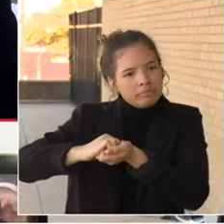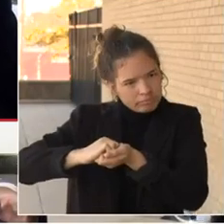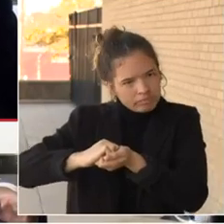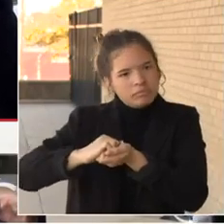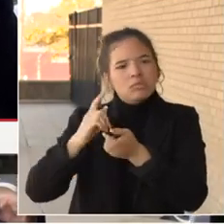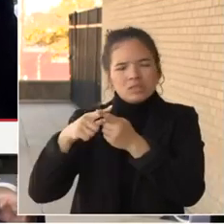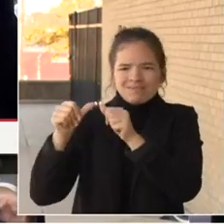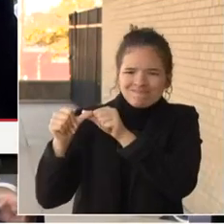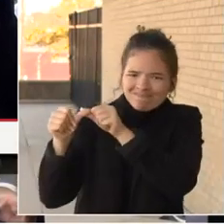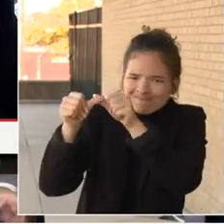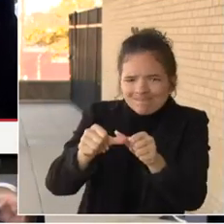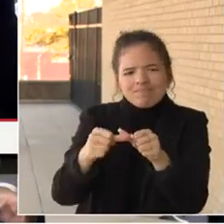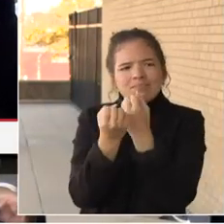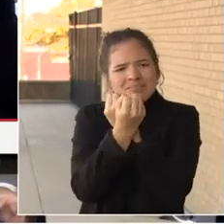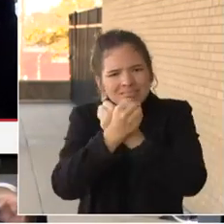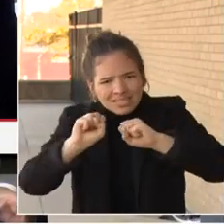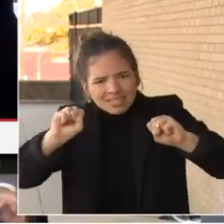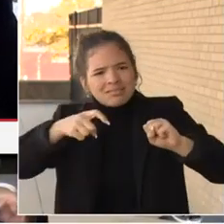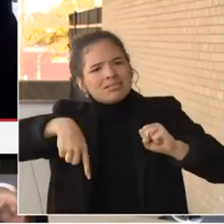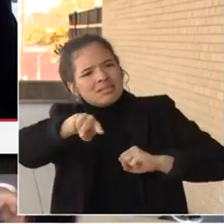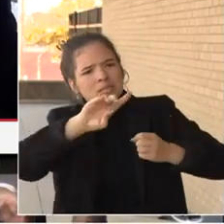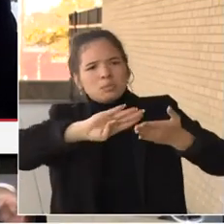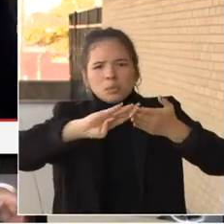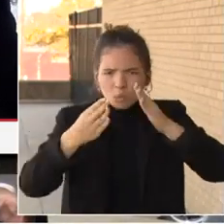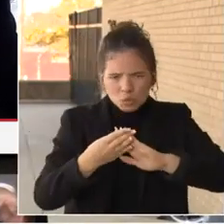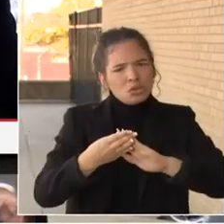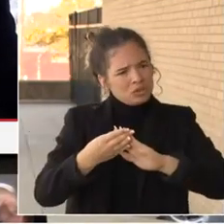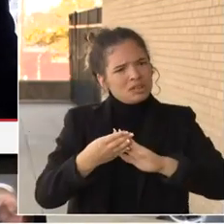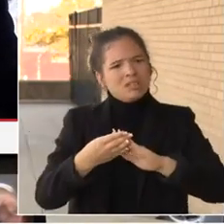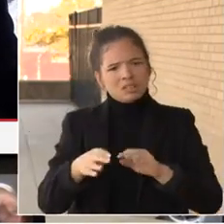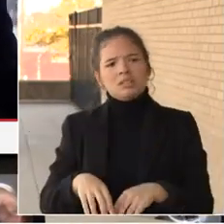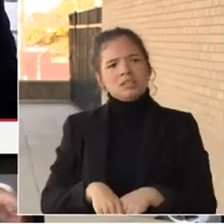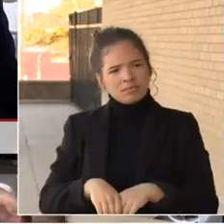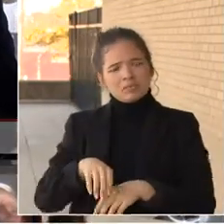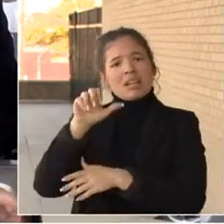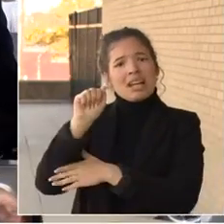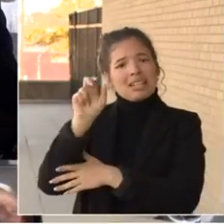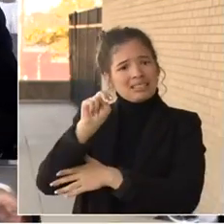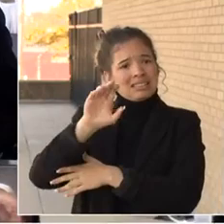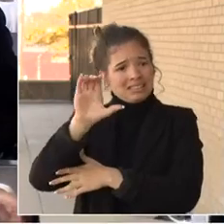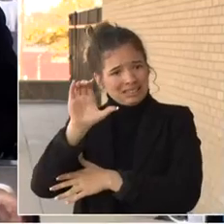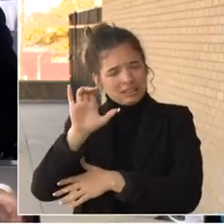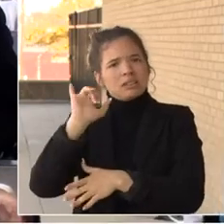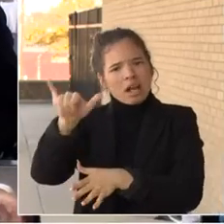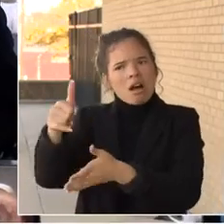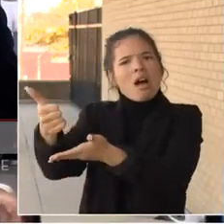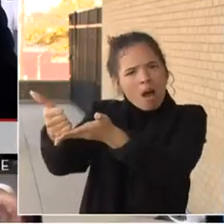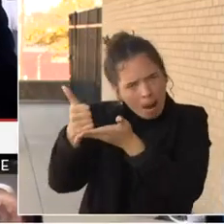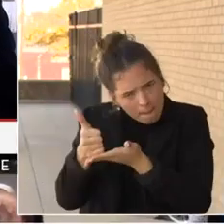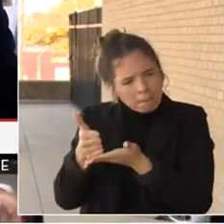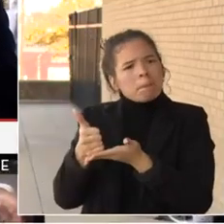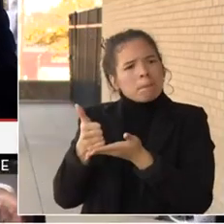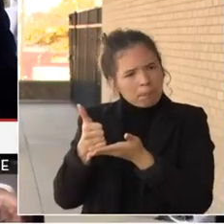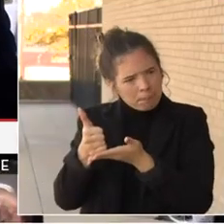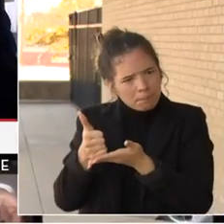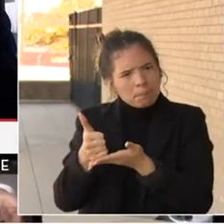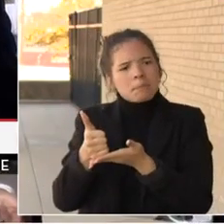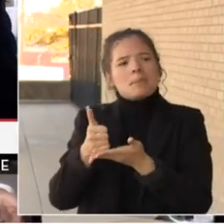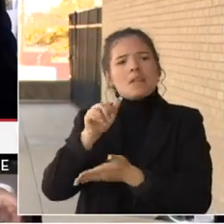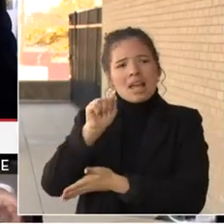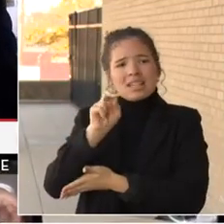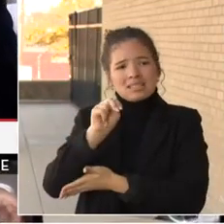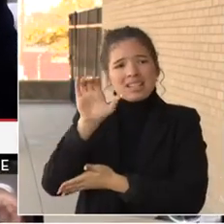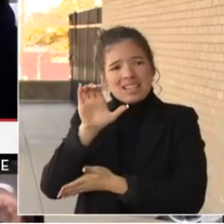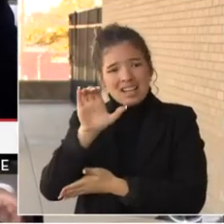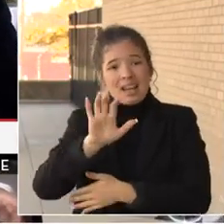communities. We've been joined by the chair of ANC 5D, Jackie Manning, and a host of ANC 5D commissioners. want to thank them for